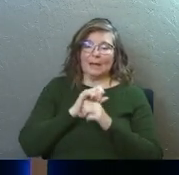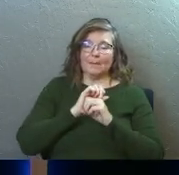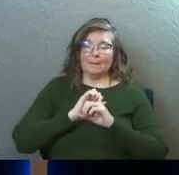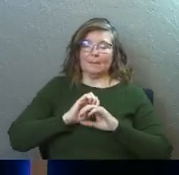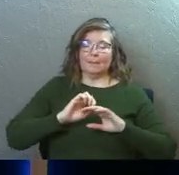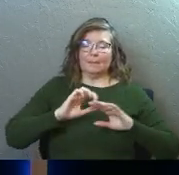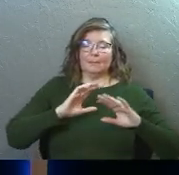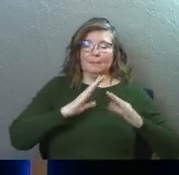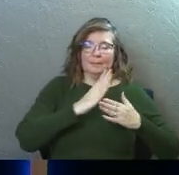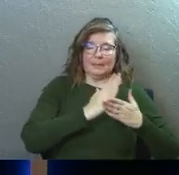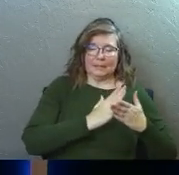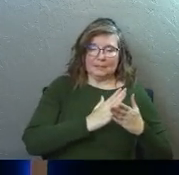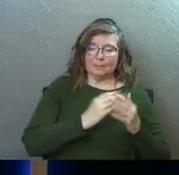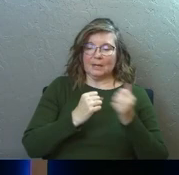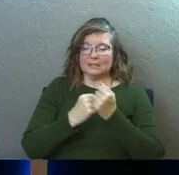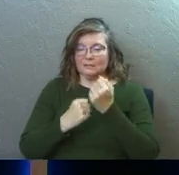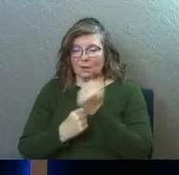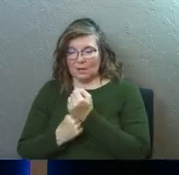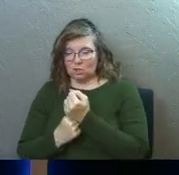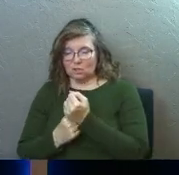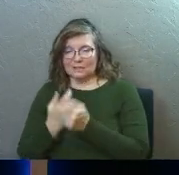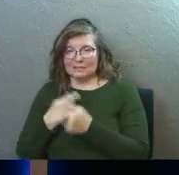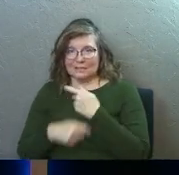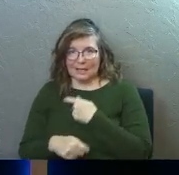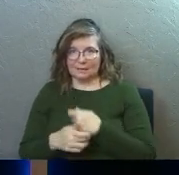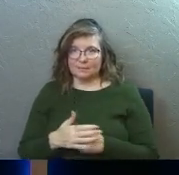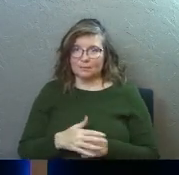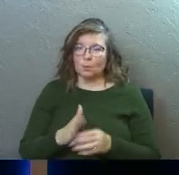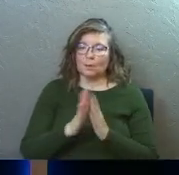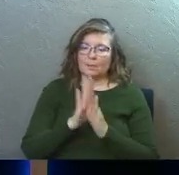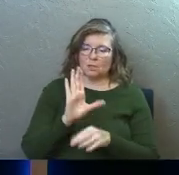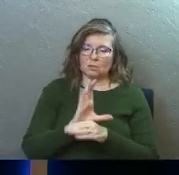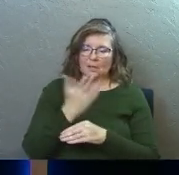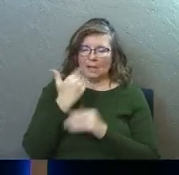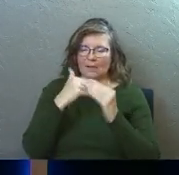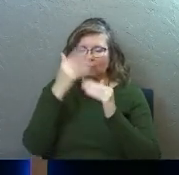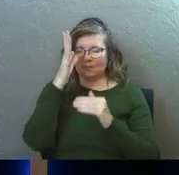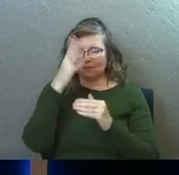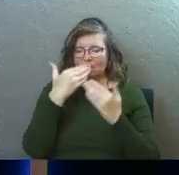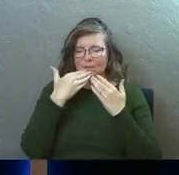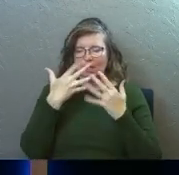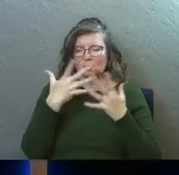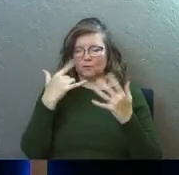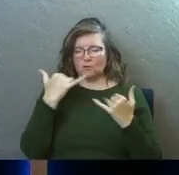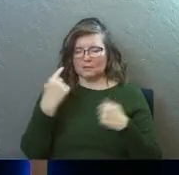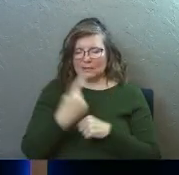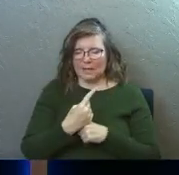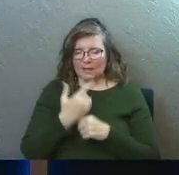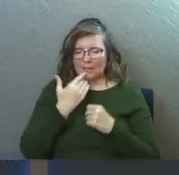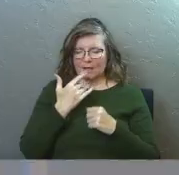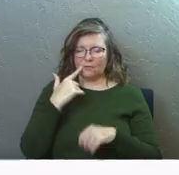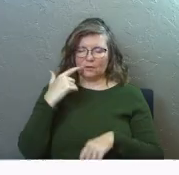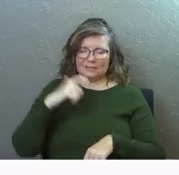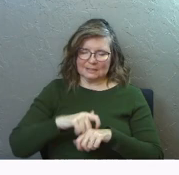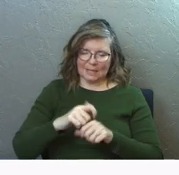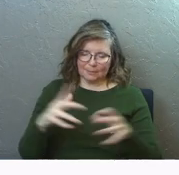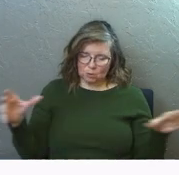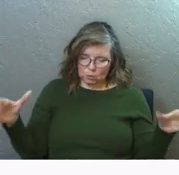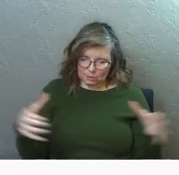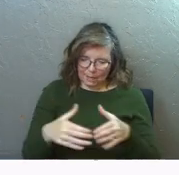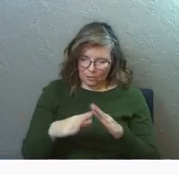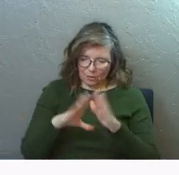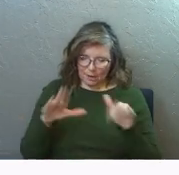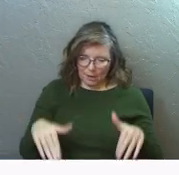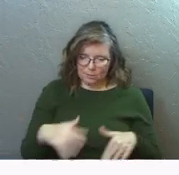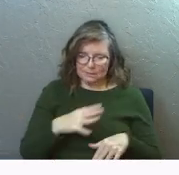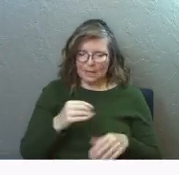piece, and as foundational instead. Amen? We're going to pray, church. Heavenly Father, we thank you so much for today. We thank you for this time to gather in